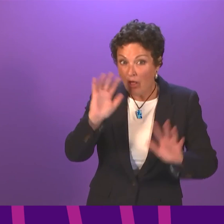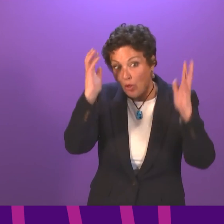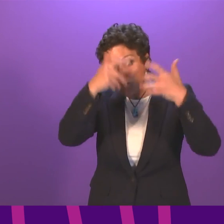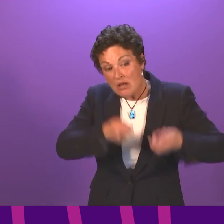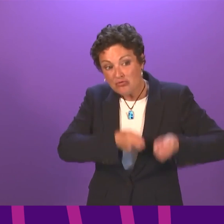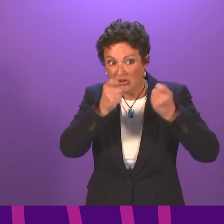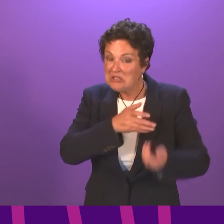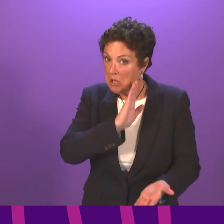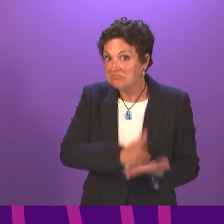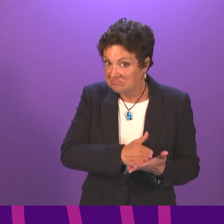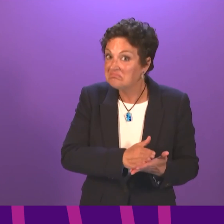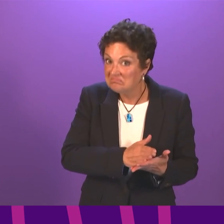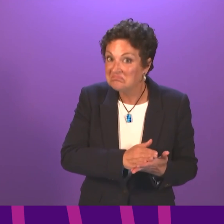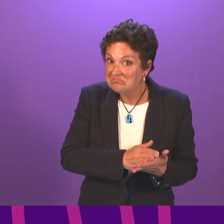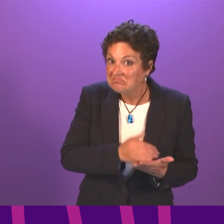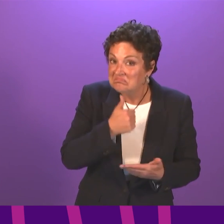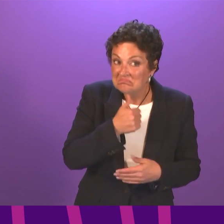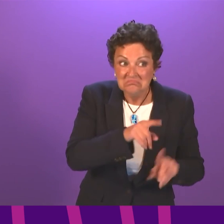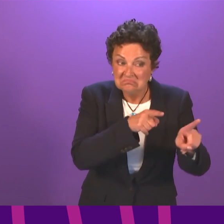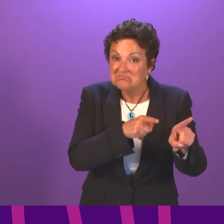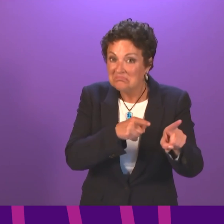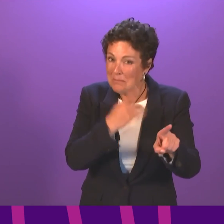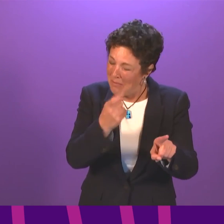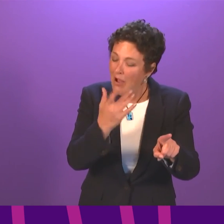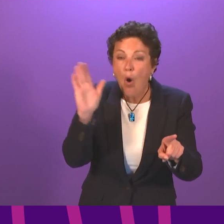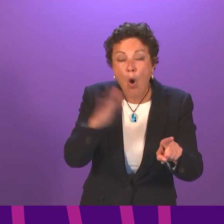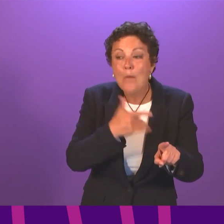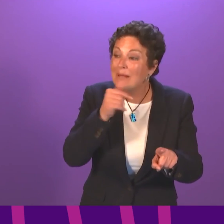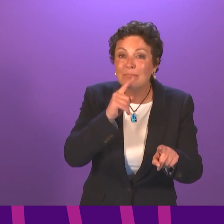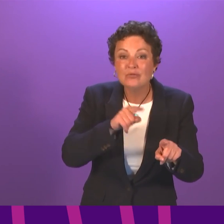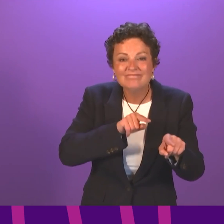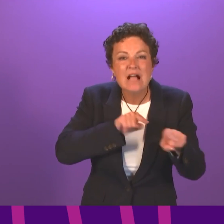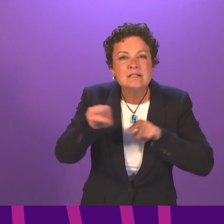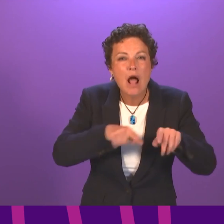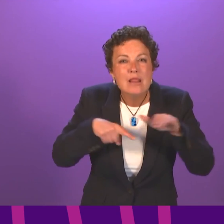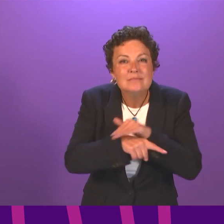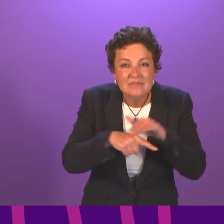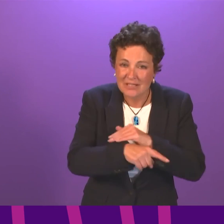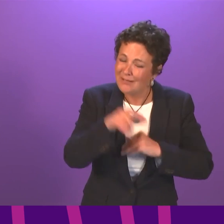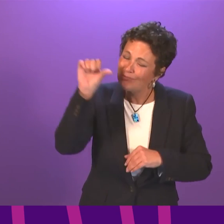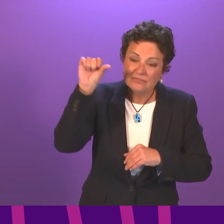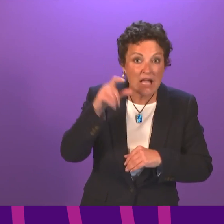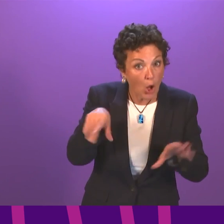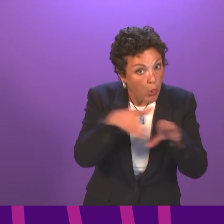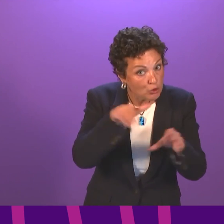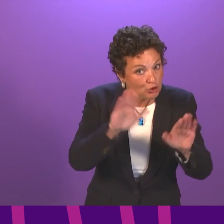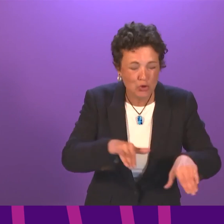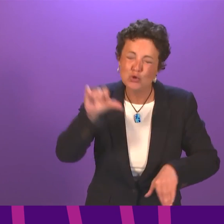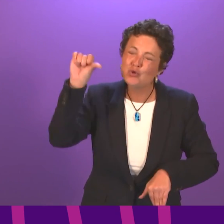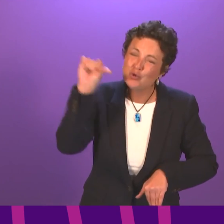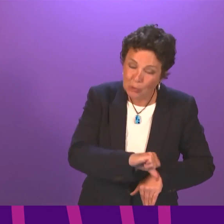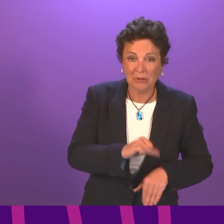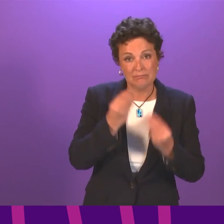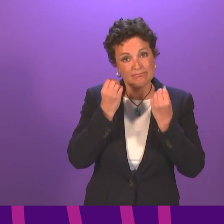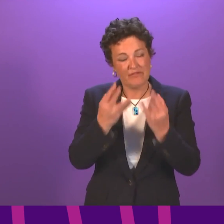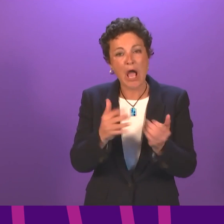legitimate. I would say, again, all asylum seekers, but particularly young children, must be provided with accommodation that properly meets their needs, that ensures they